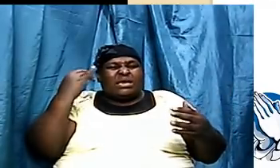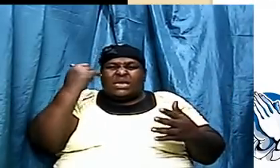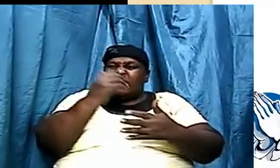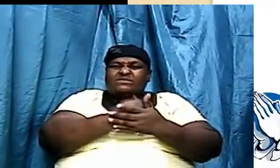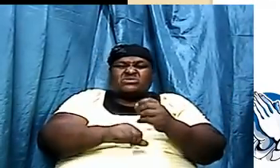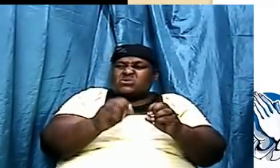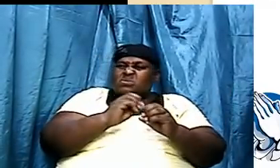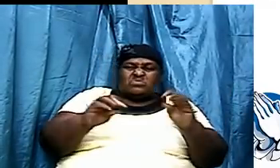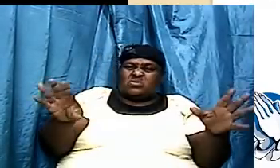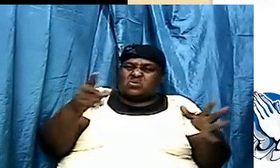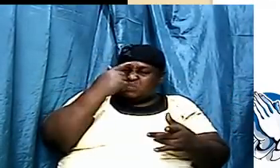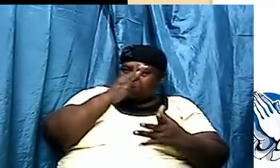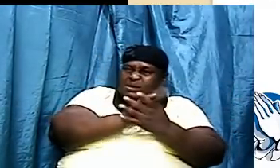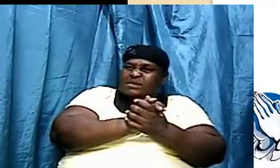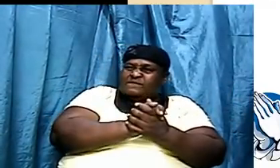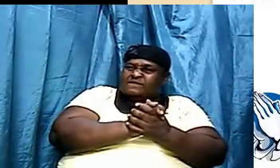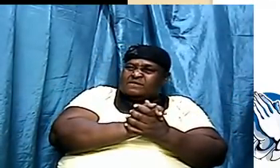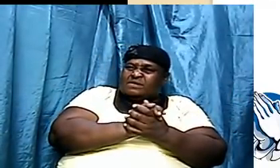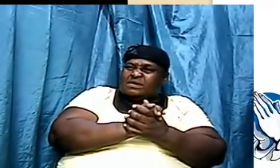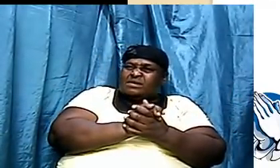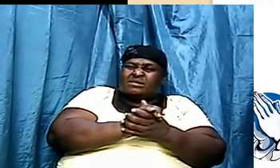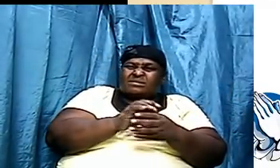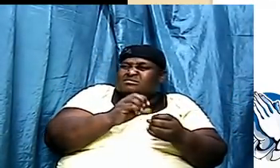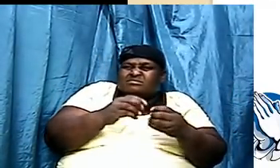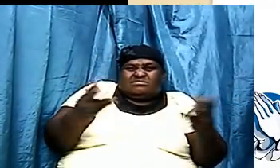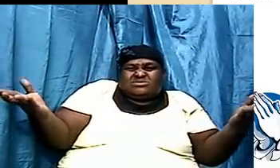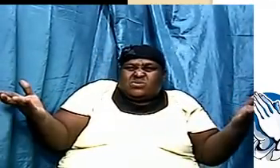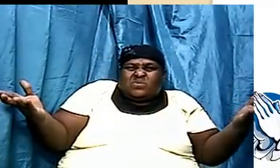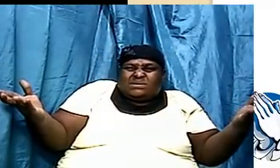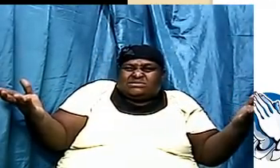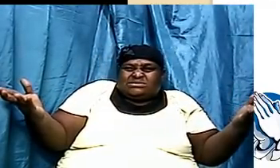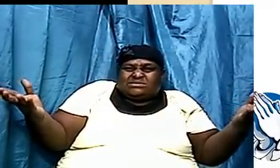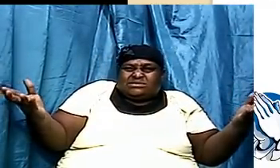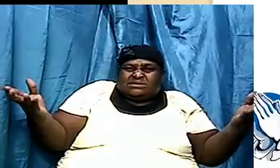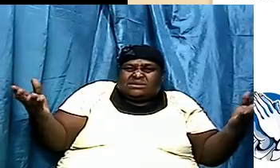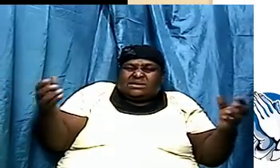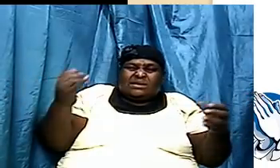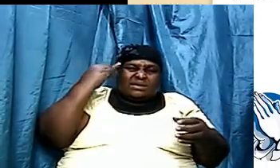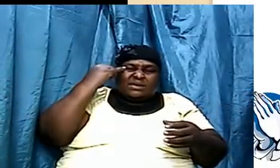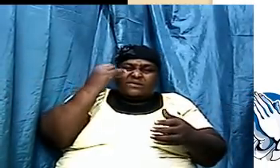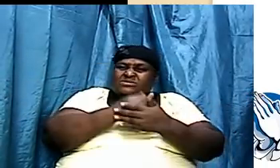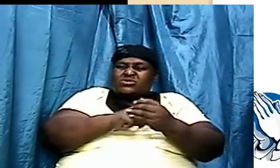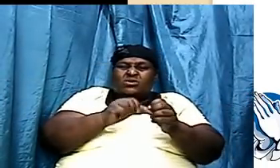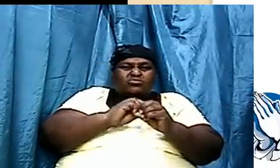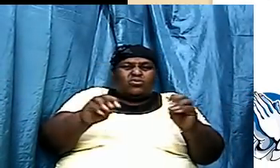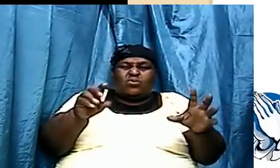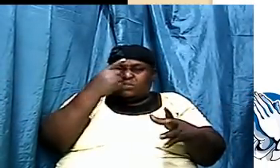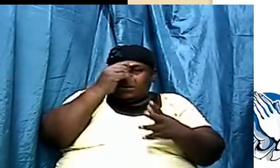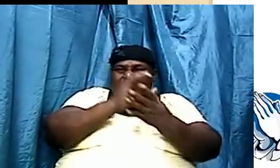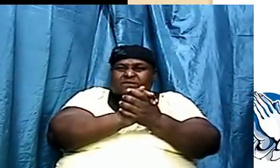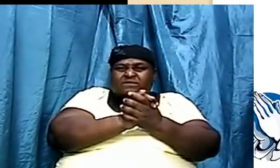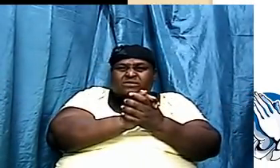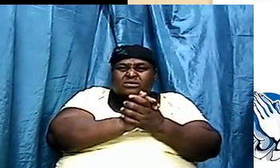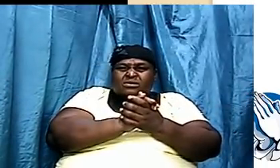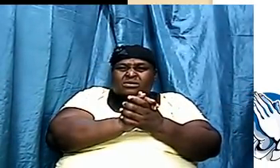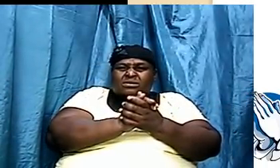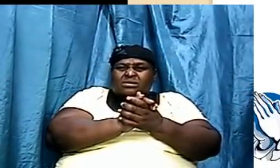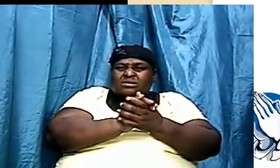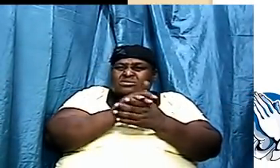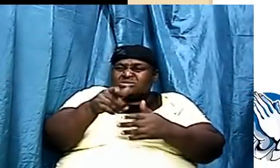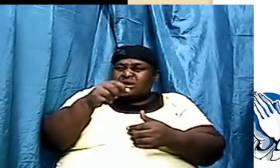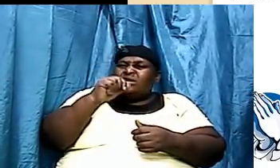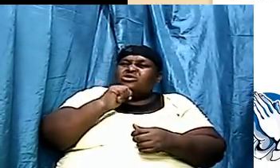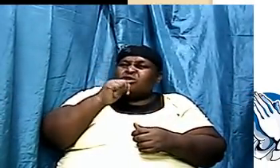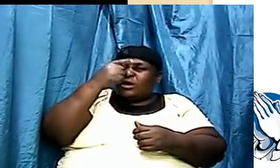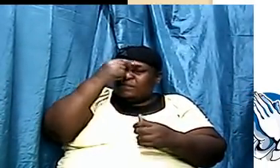words, not everybody will believe. But so what? For what if some did not believe? Shall their unbelief make the fate